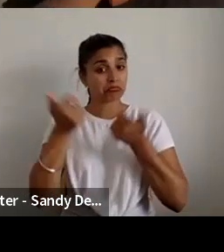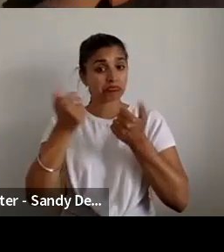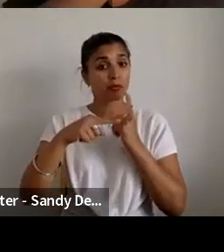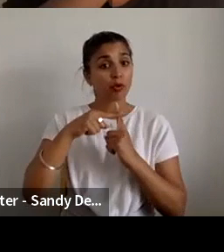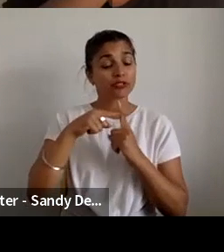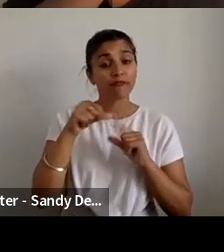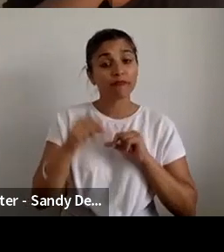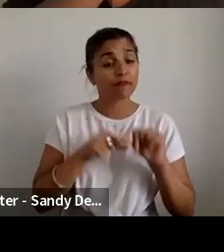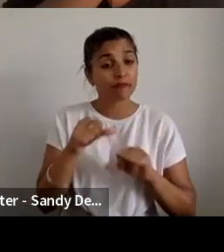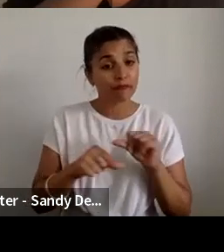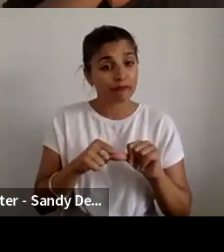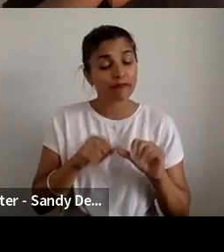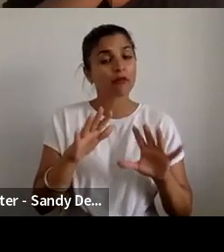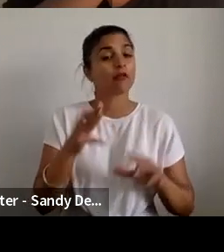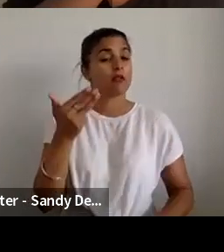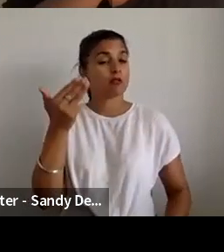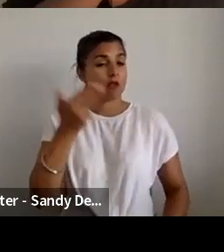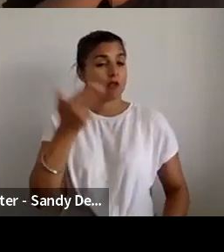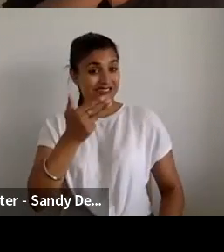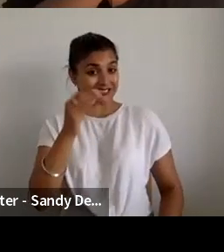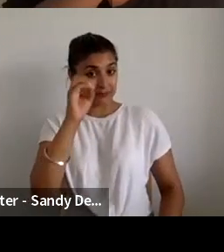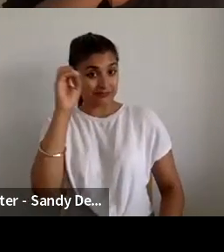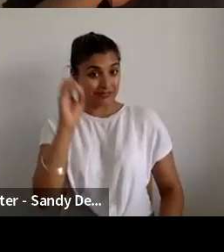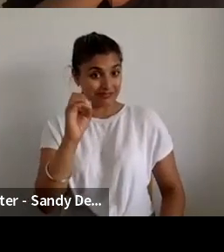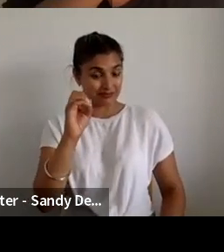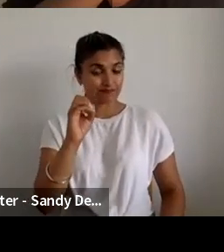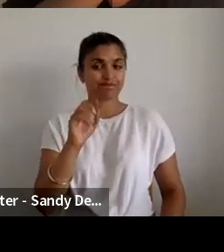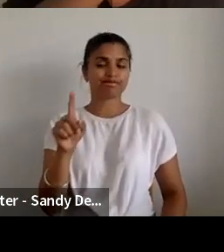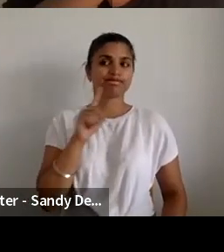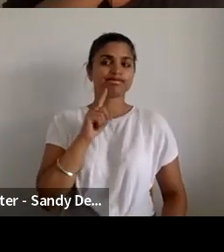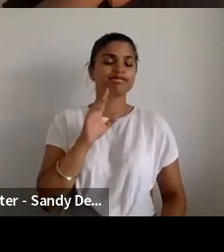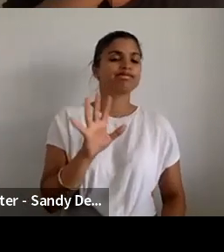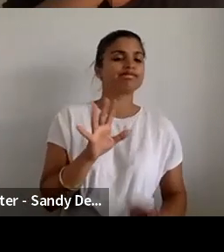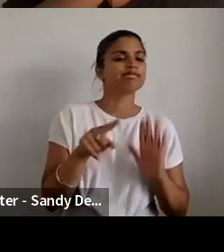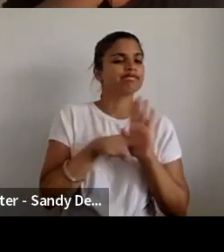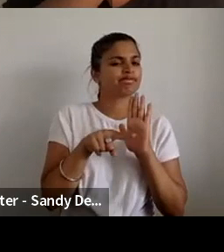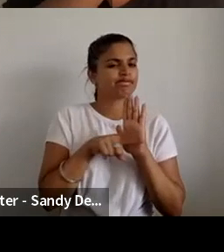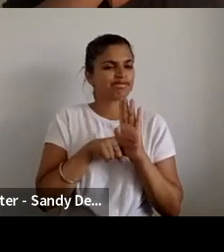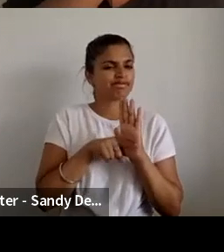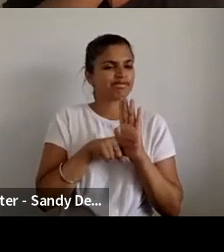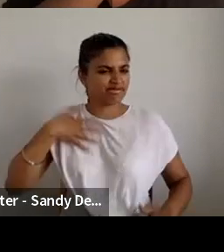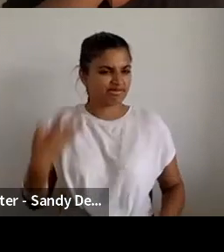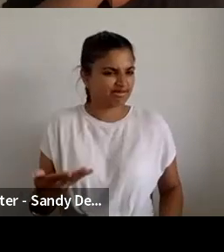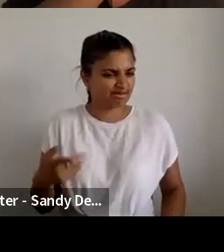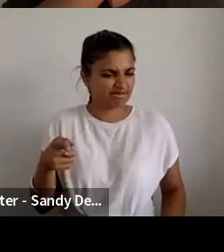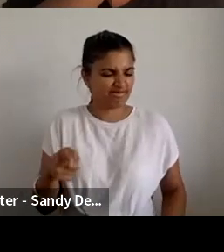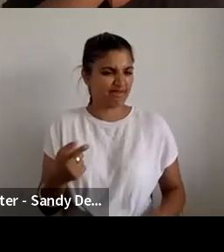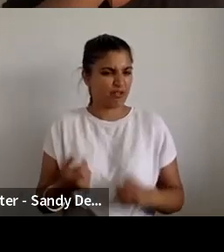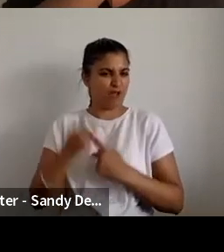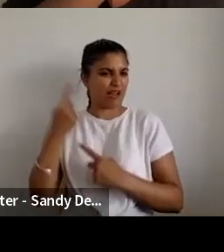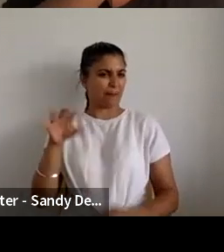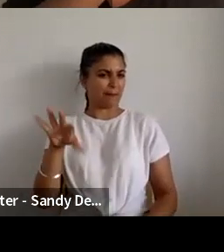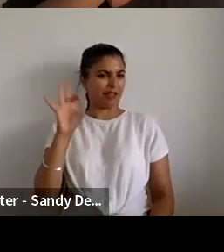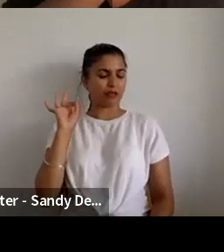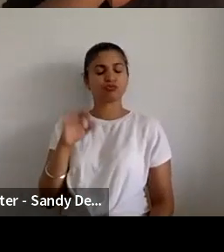only 19% were, had a negative view of random selection. But what we found is that